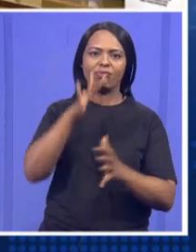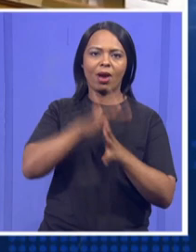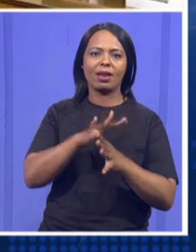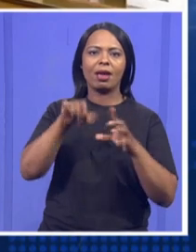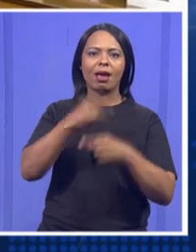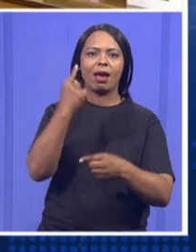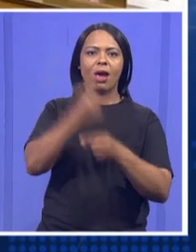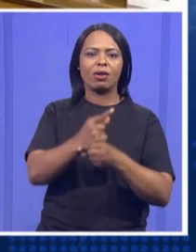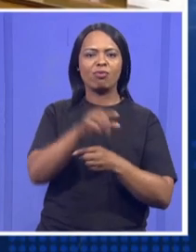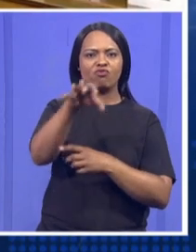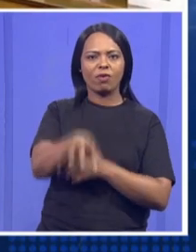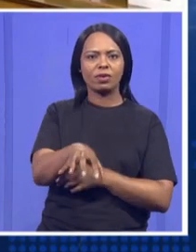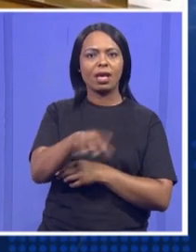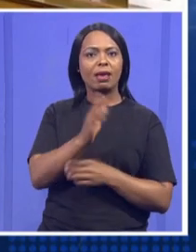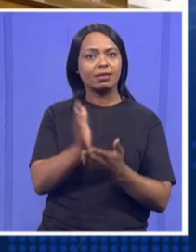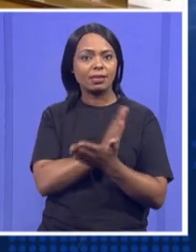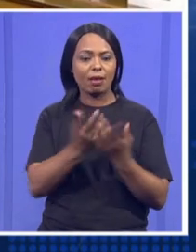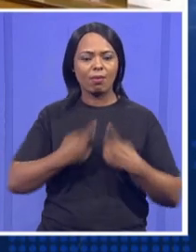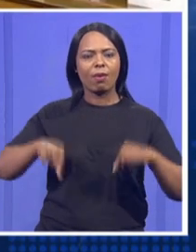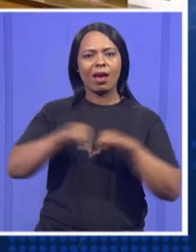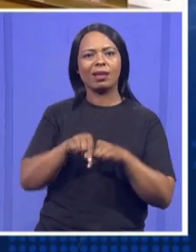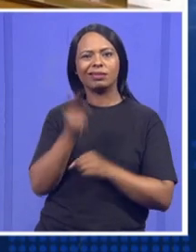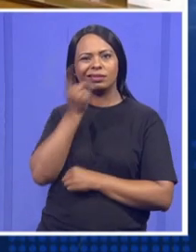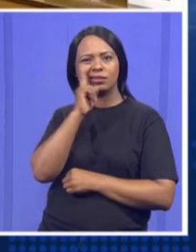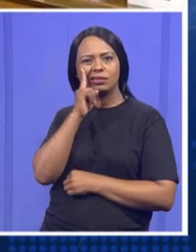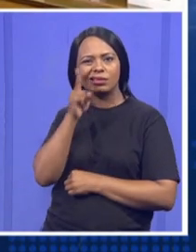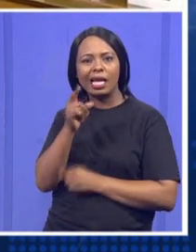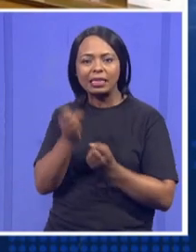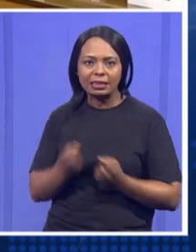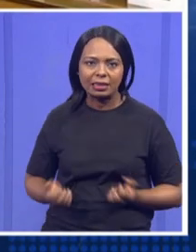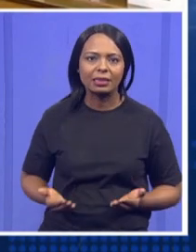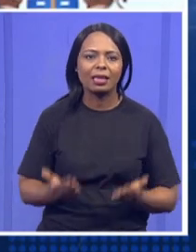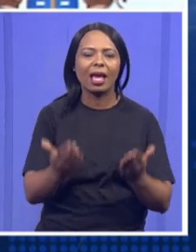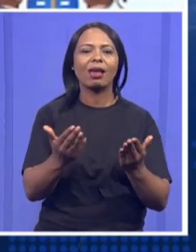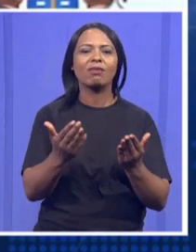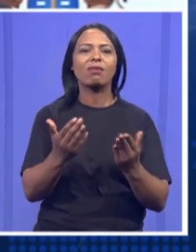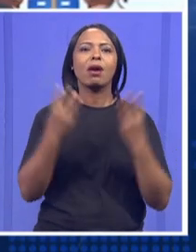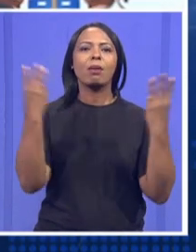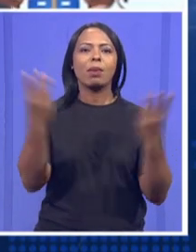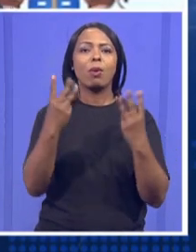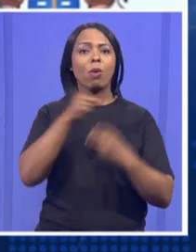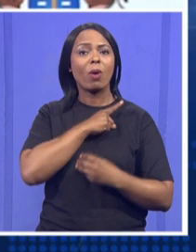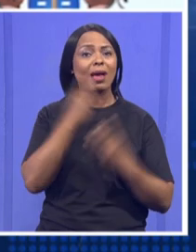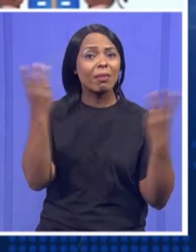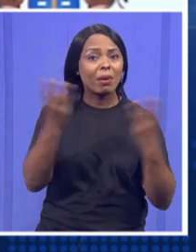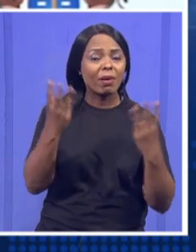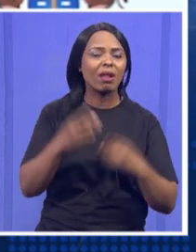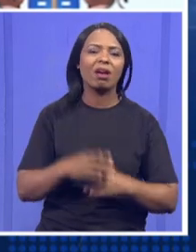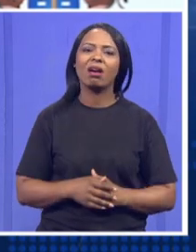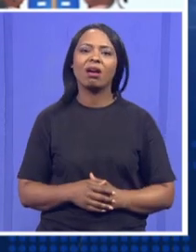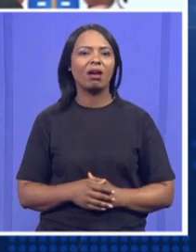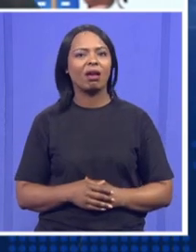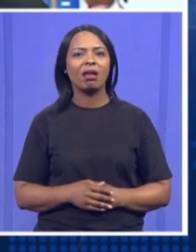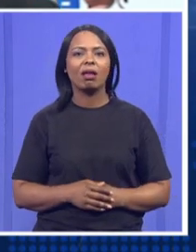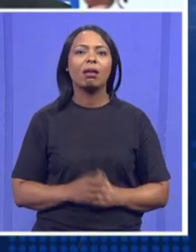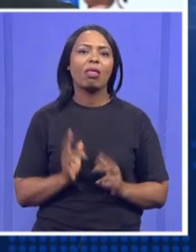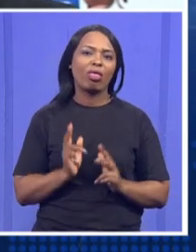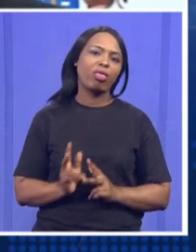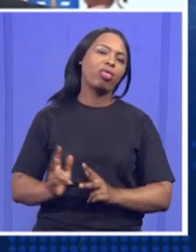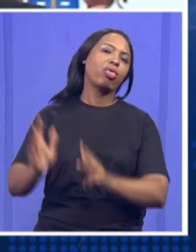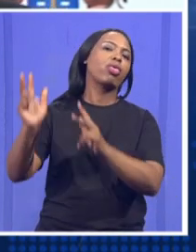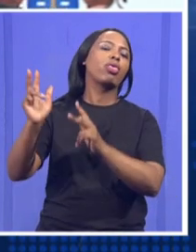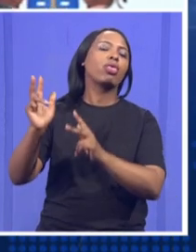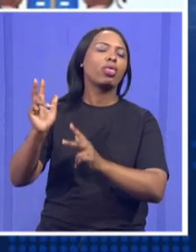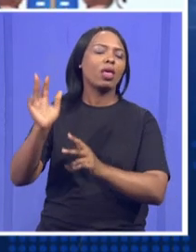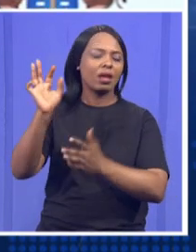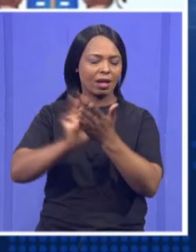sitting that want to see them, that they need to deliver services to our people, or else our people are going to ignore them, come 2024.